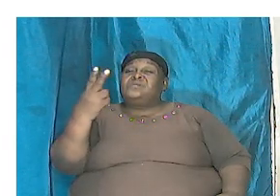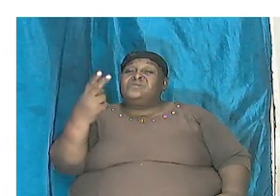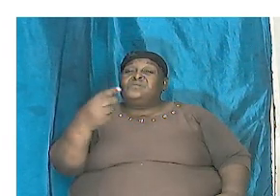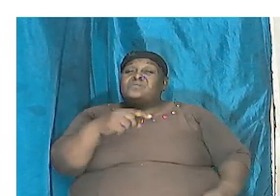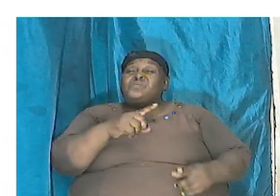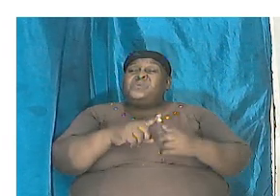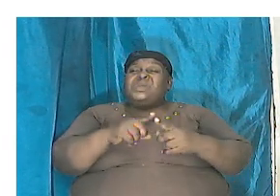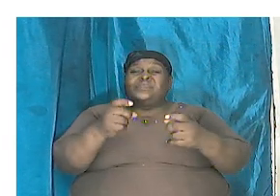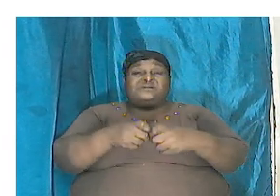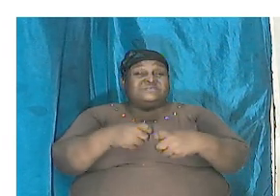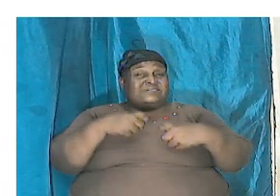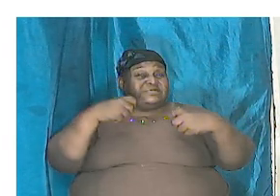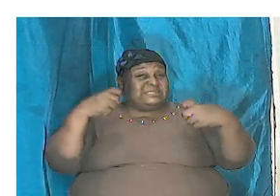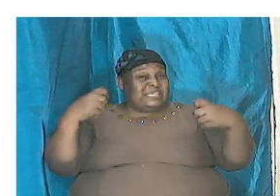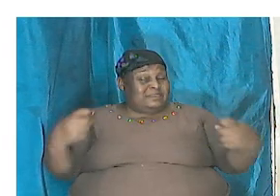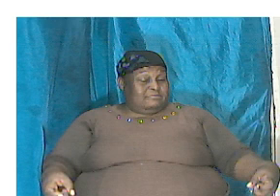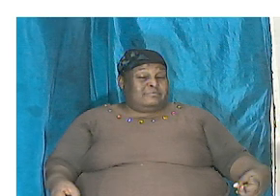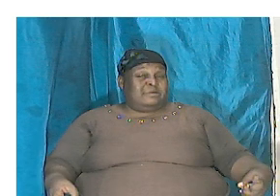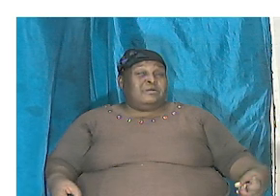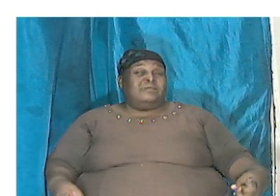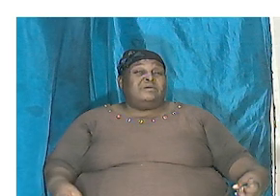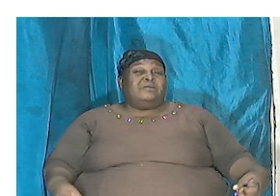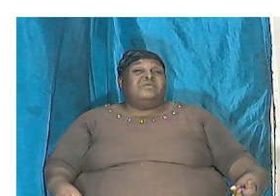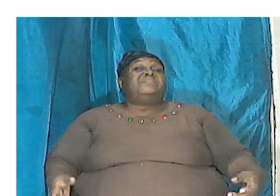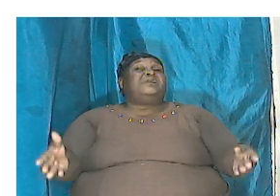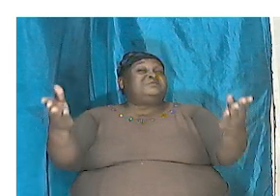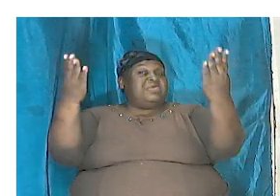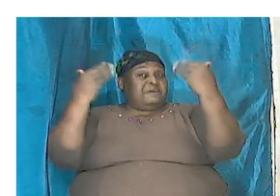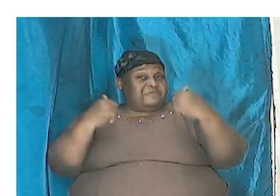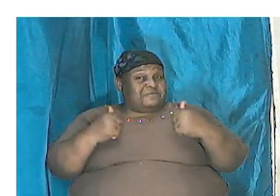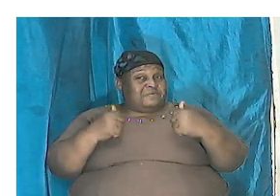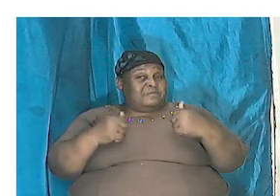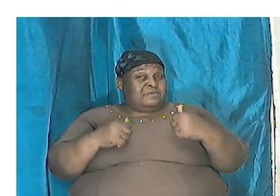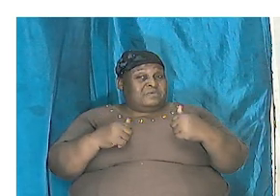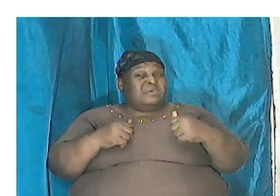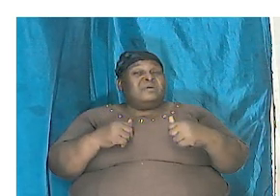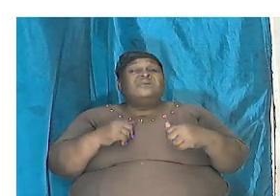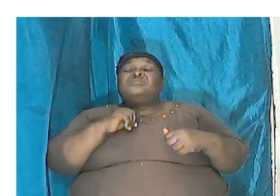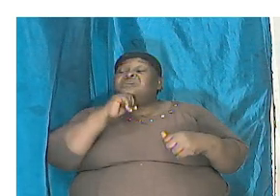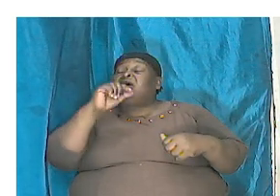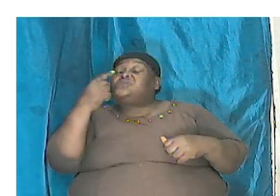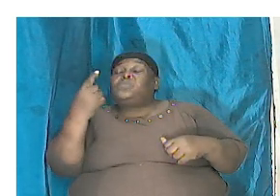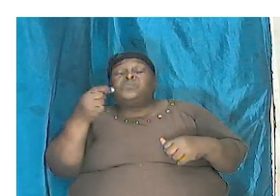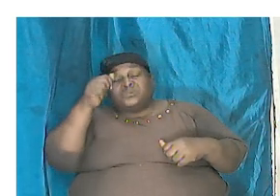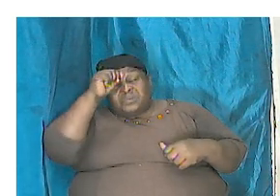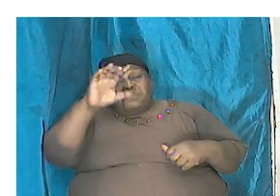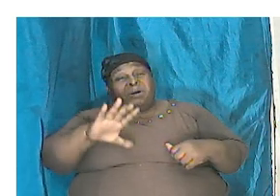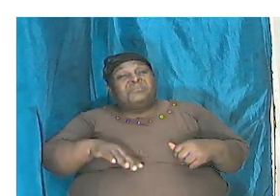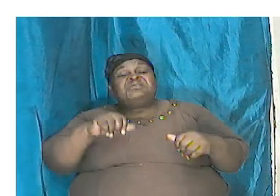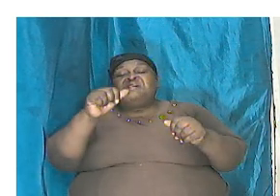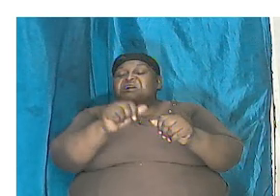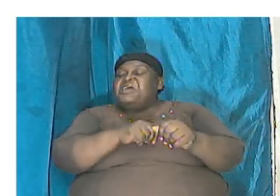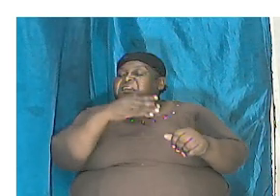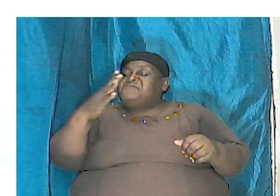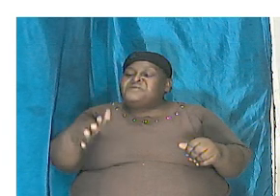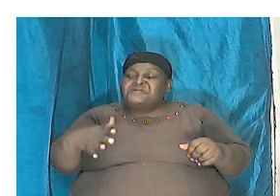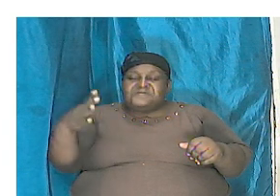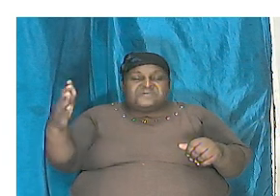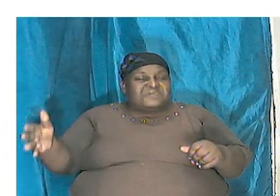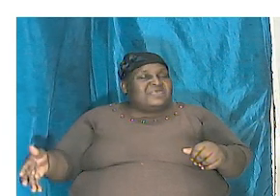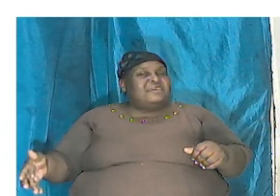after sin that death came and not only to man but everything around